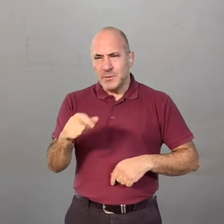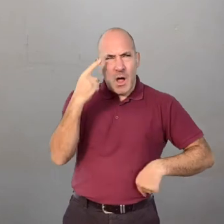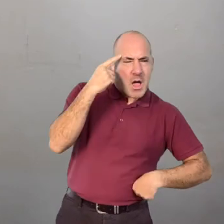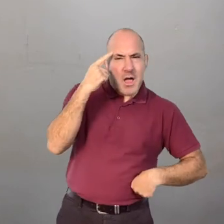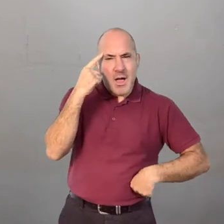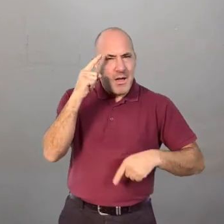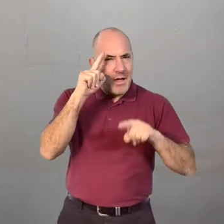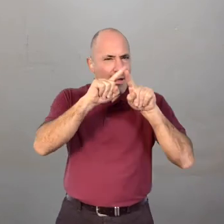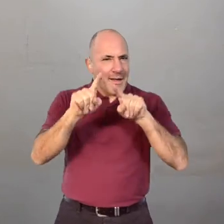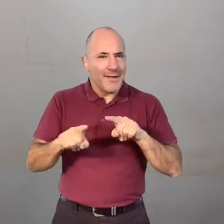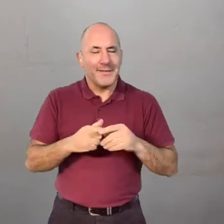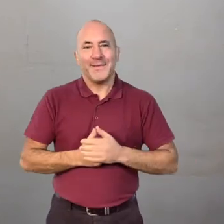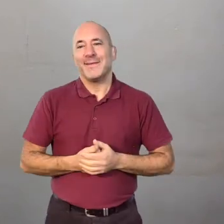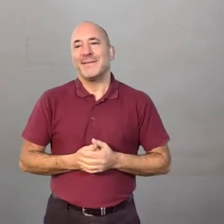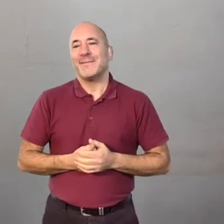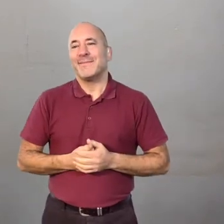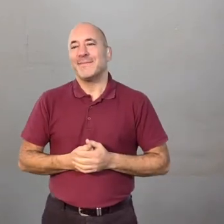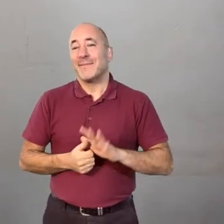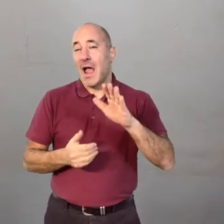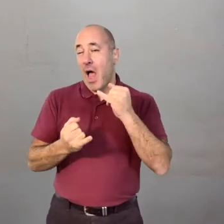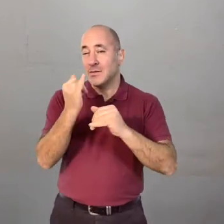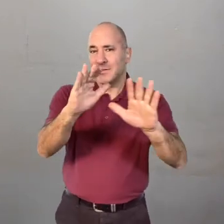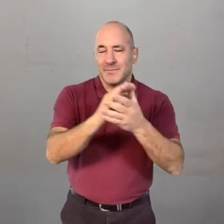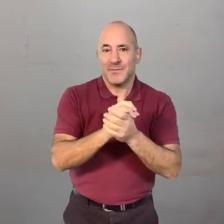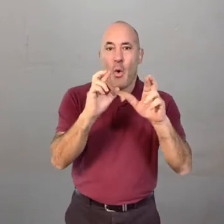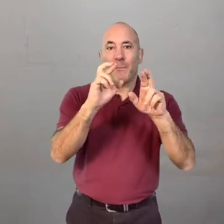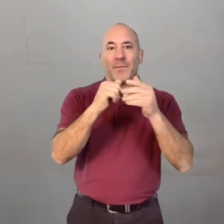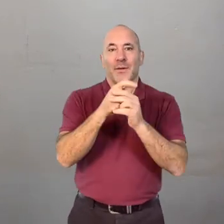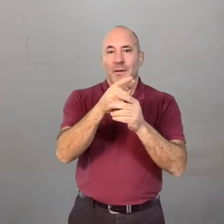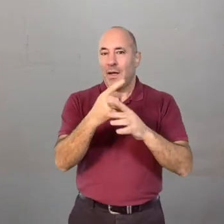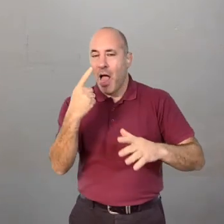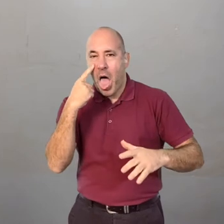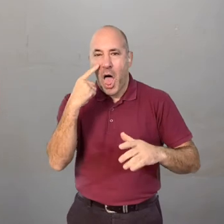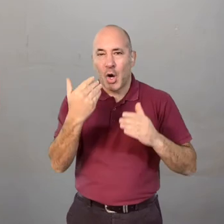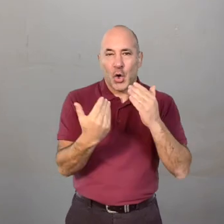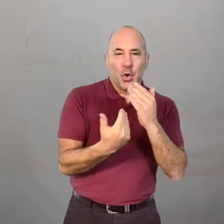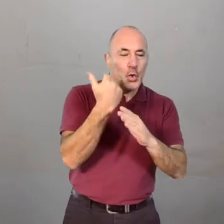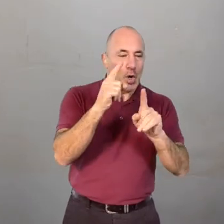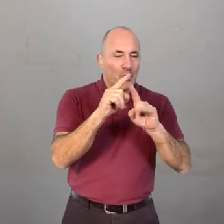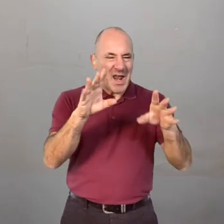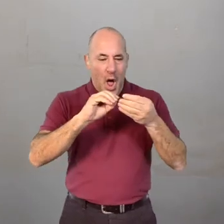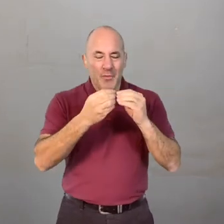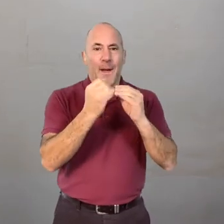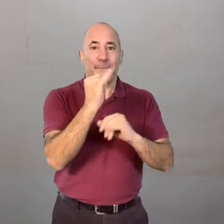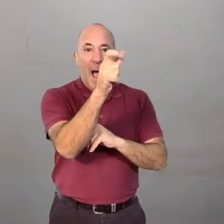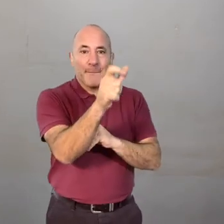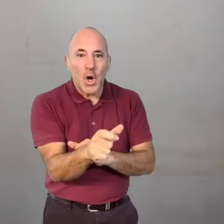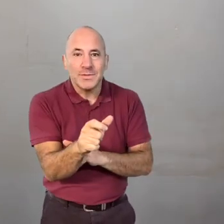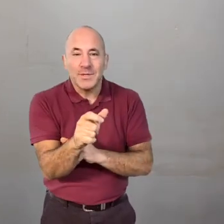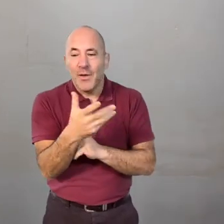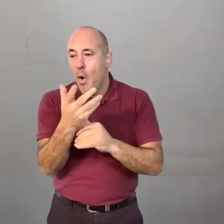and this character and finally we hope that you enjoy seeking the new